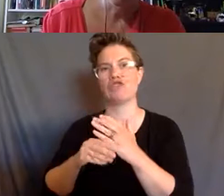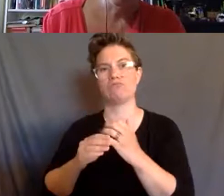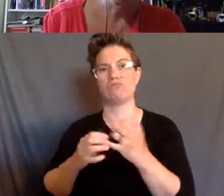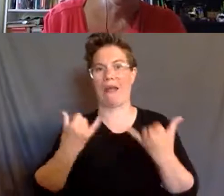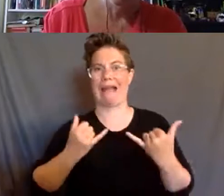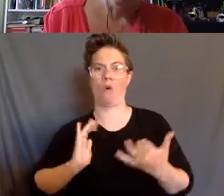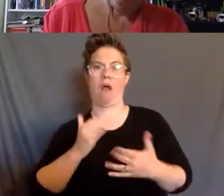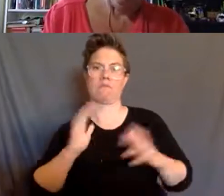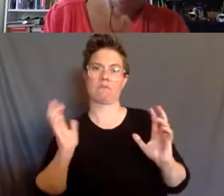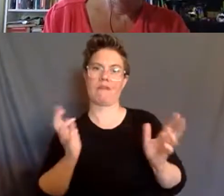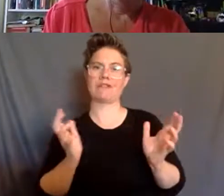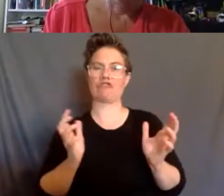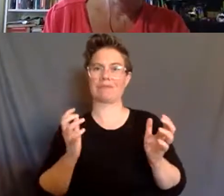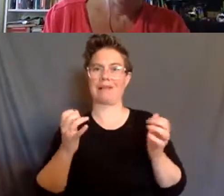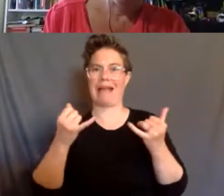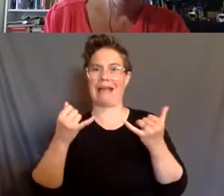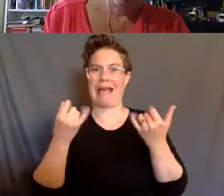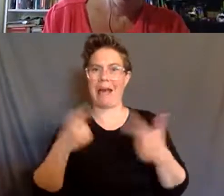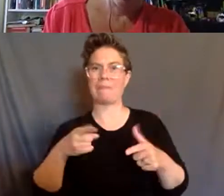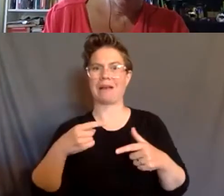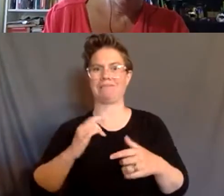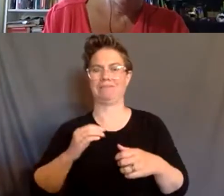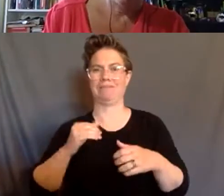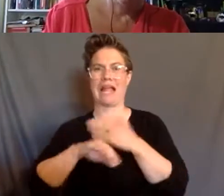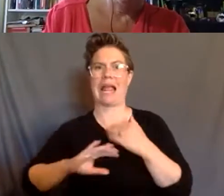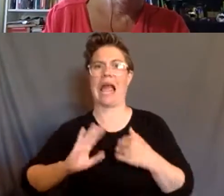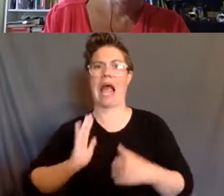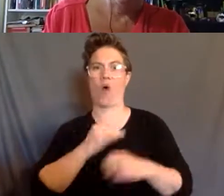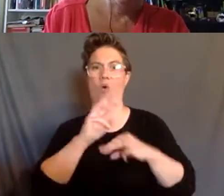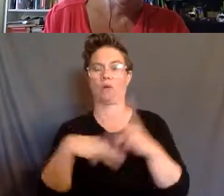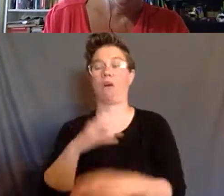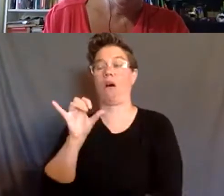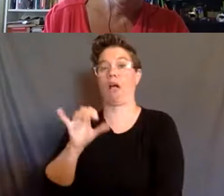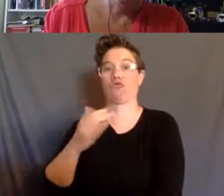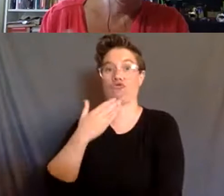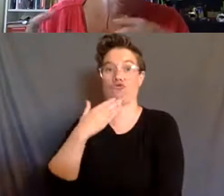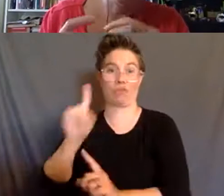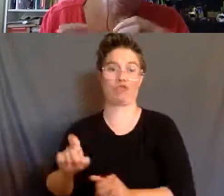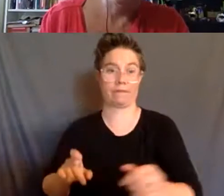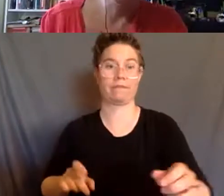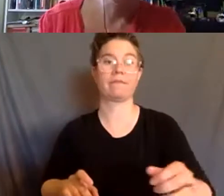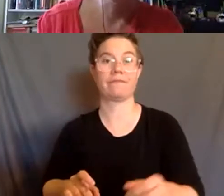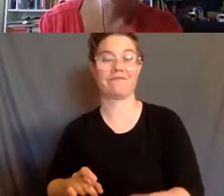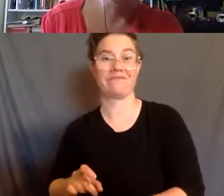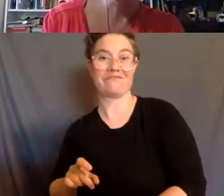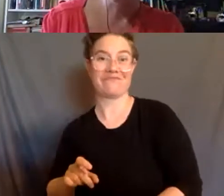question. And really a question that's, you know, best answered in collective